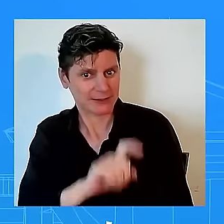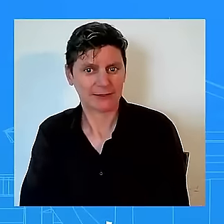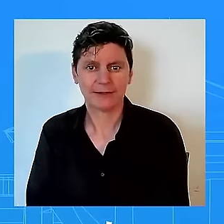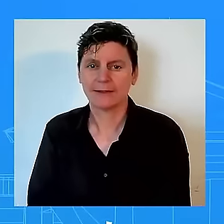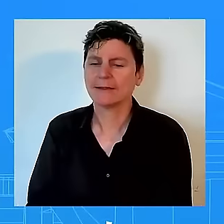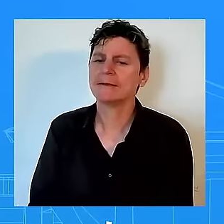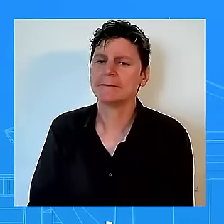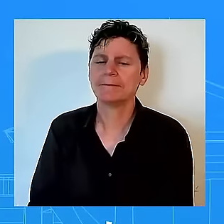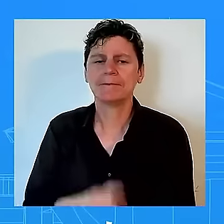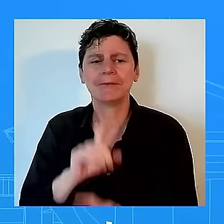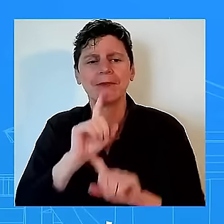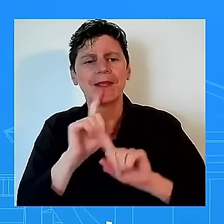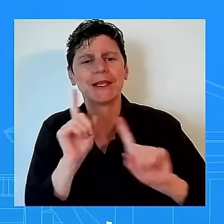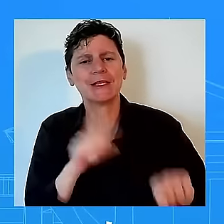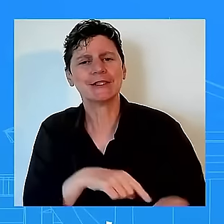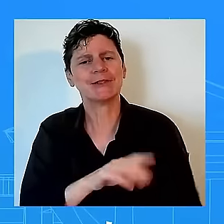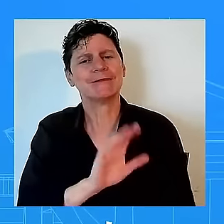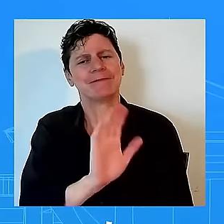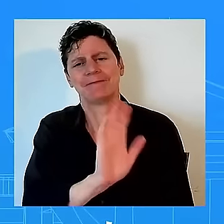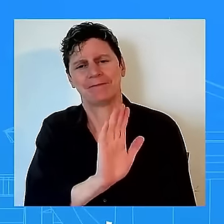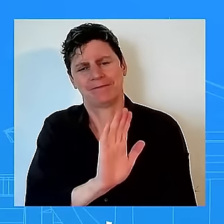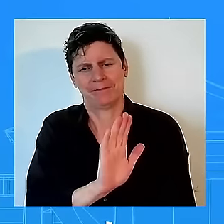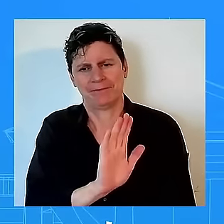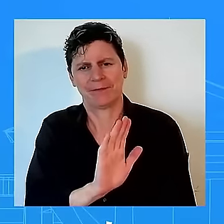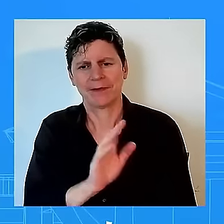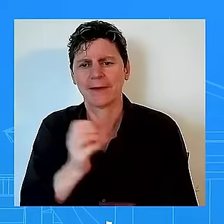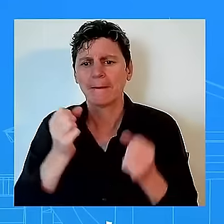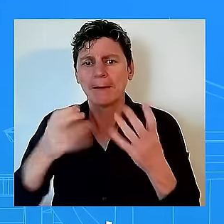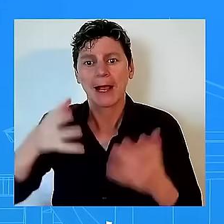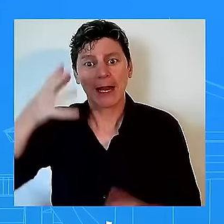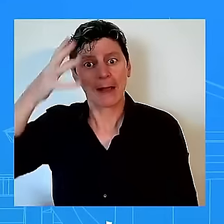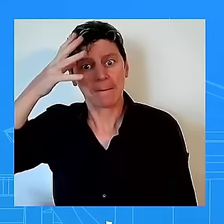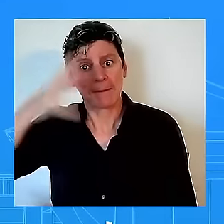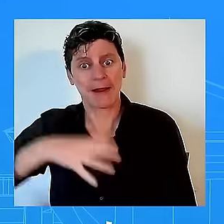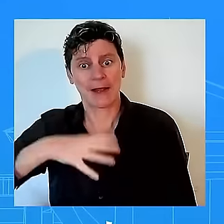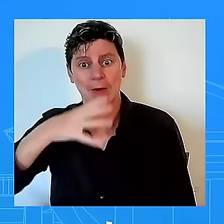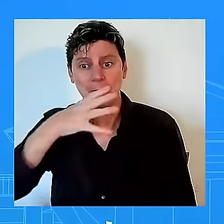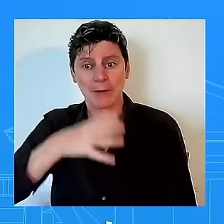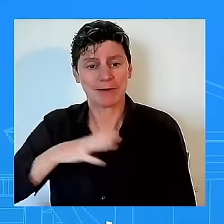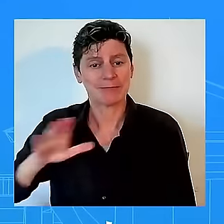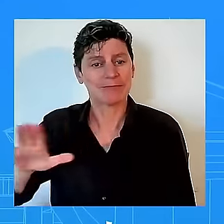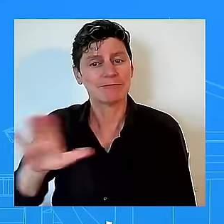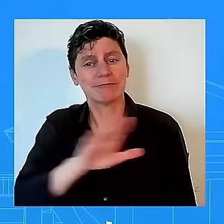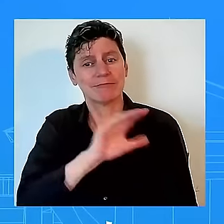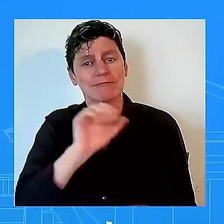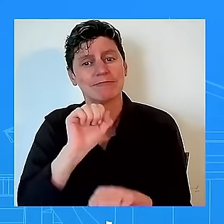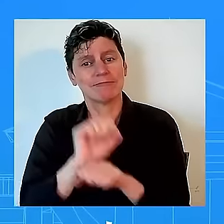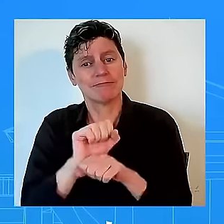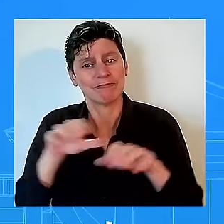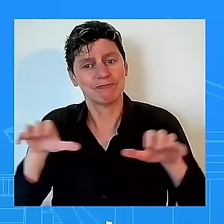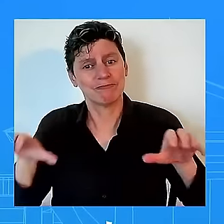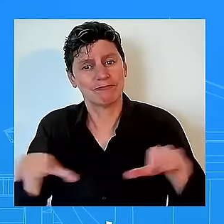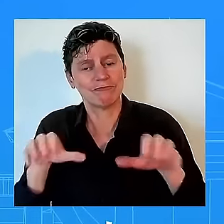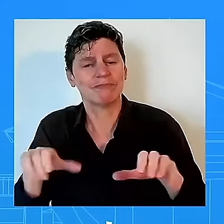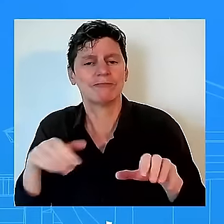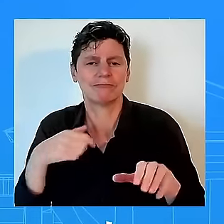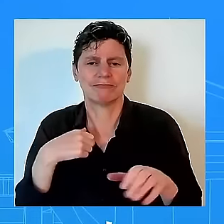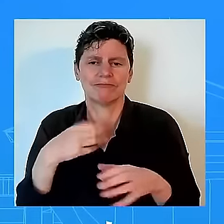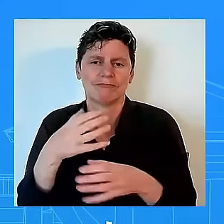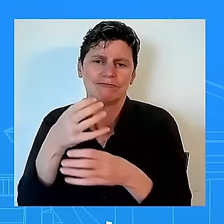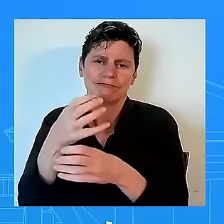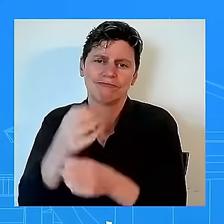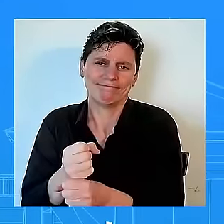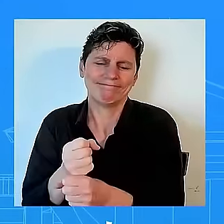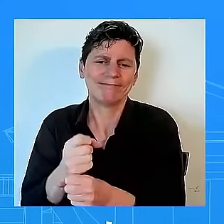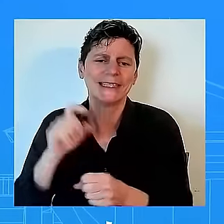secret service do every day and he also says they need more resources to be able to capabilities resources to be able to do the job that they're